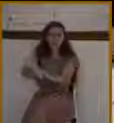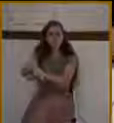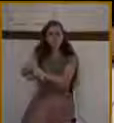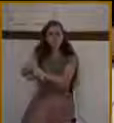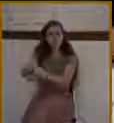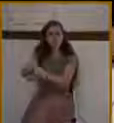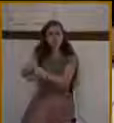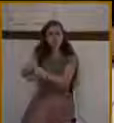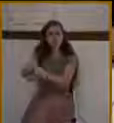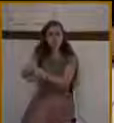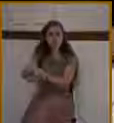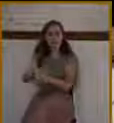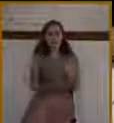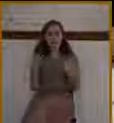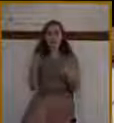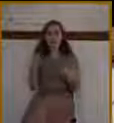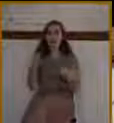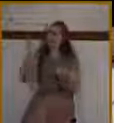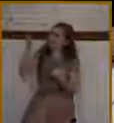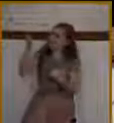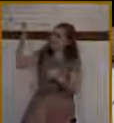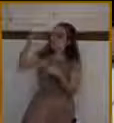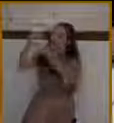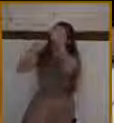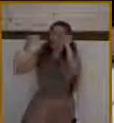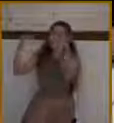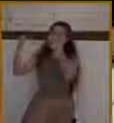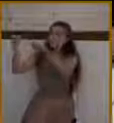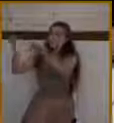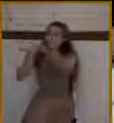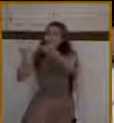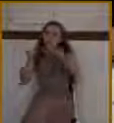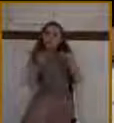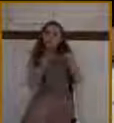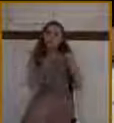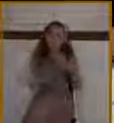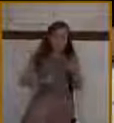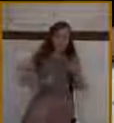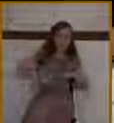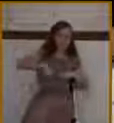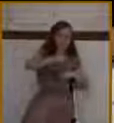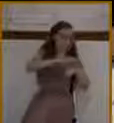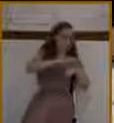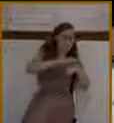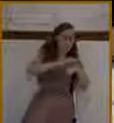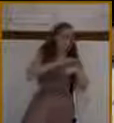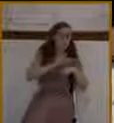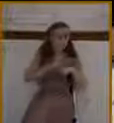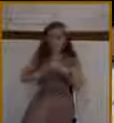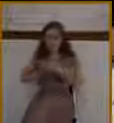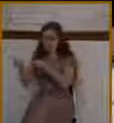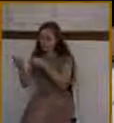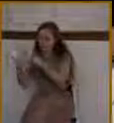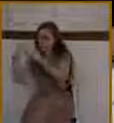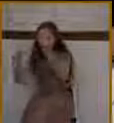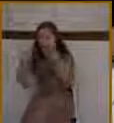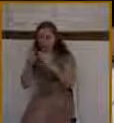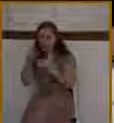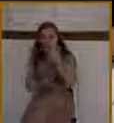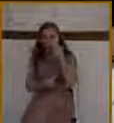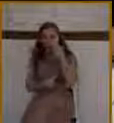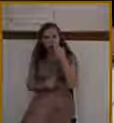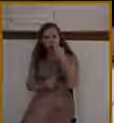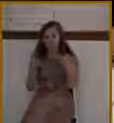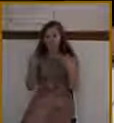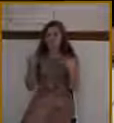who now reigns in glory as the King of heaven and earth. And He comes to you today and He asks you to open your heart and let Him